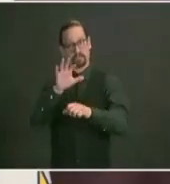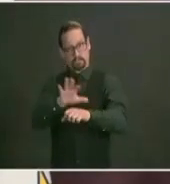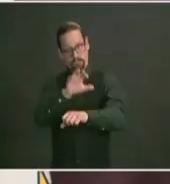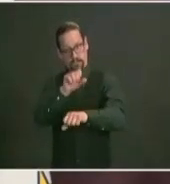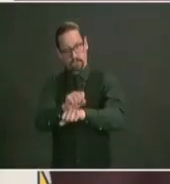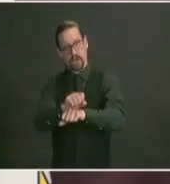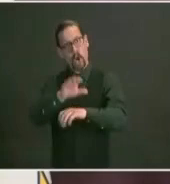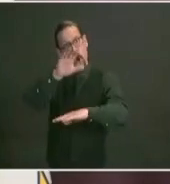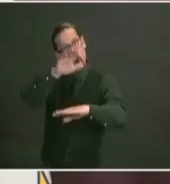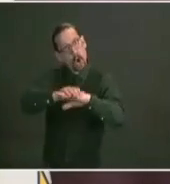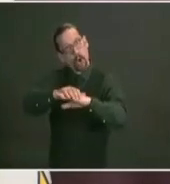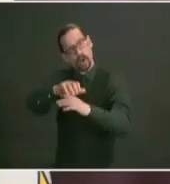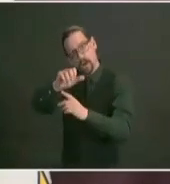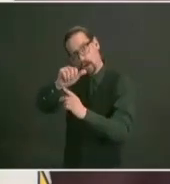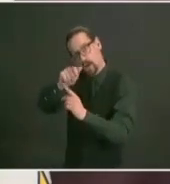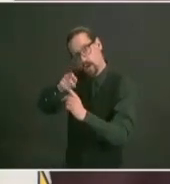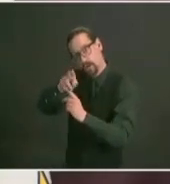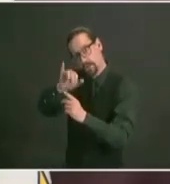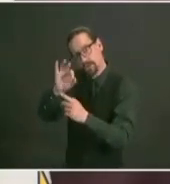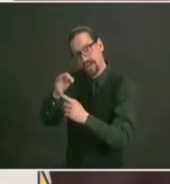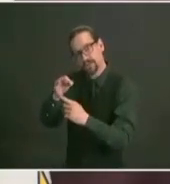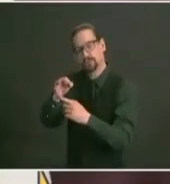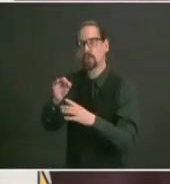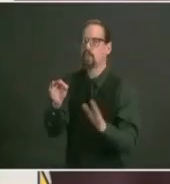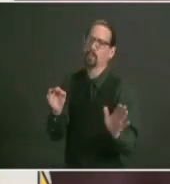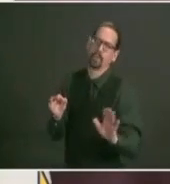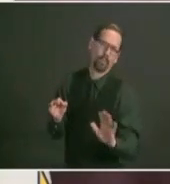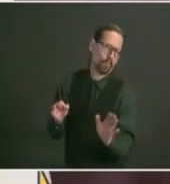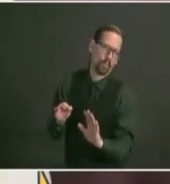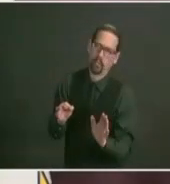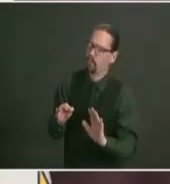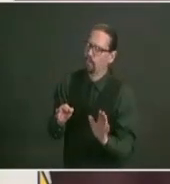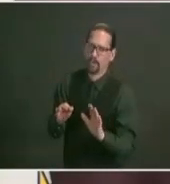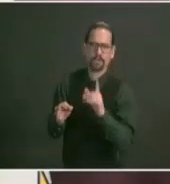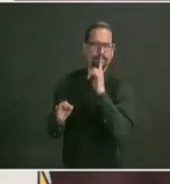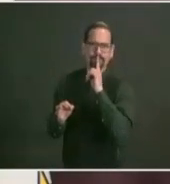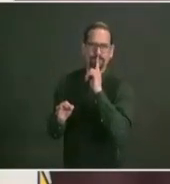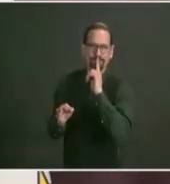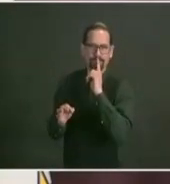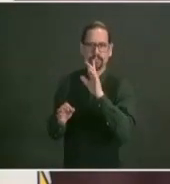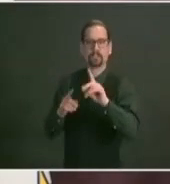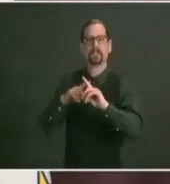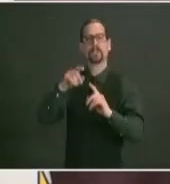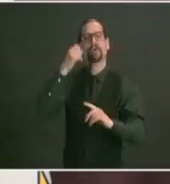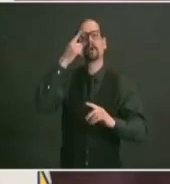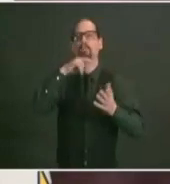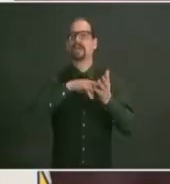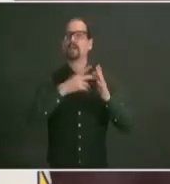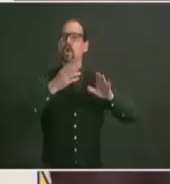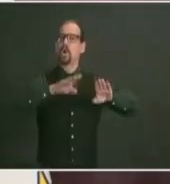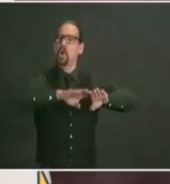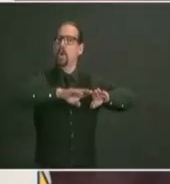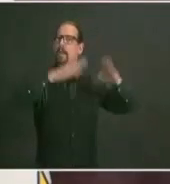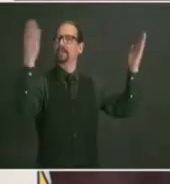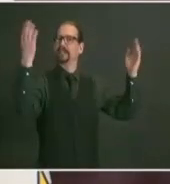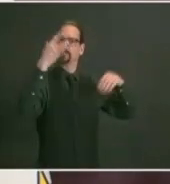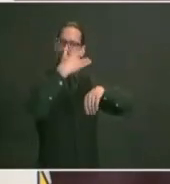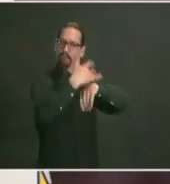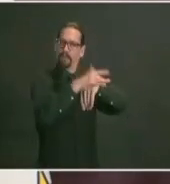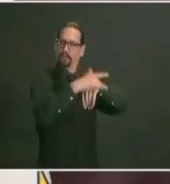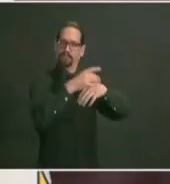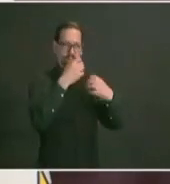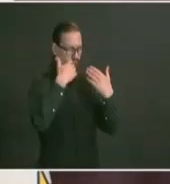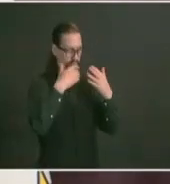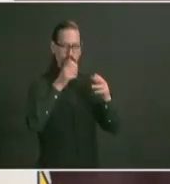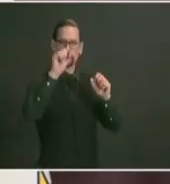um we are prepared to make eligibility open for everyone and so that appointments can